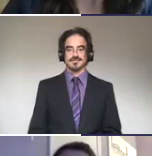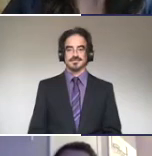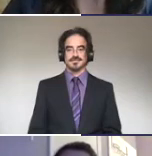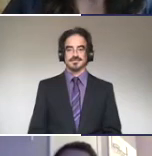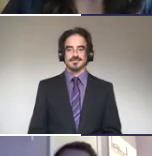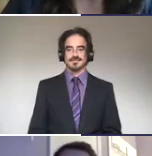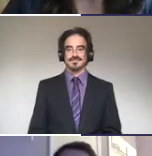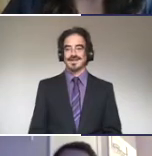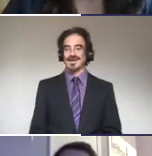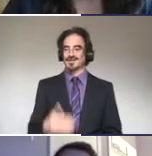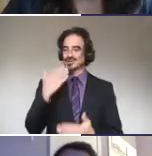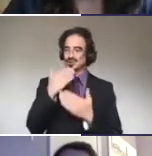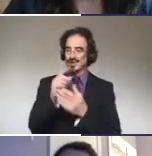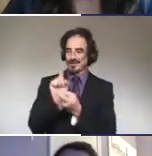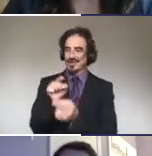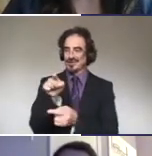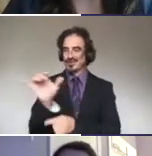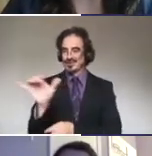It was good to meet you too, Christina.